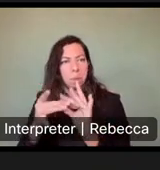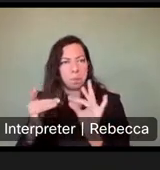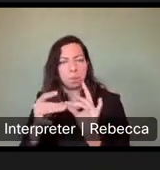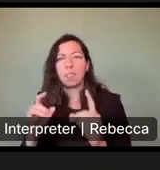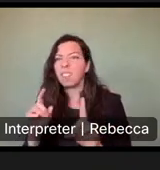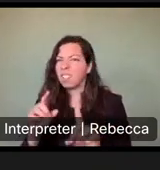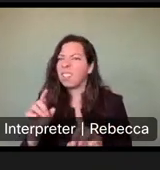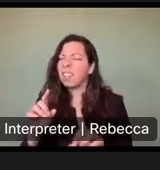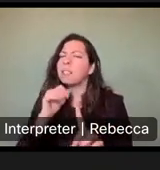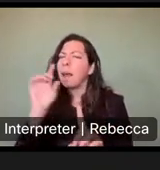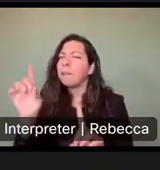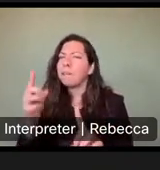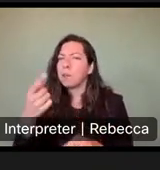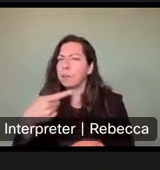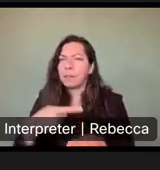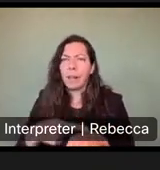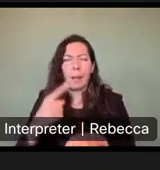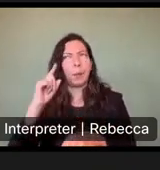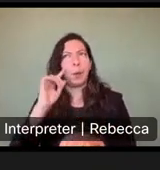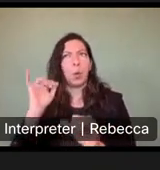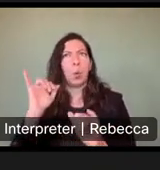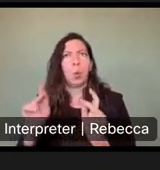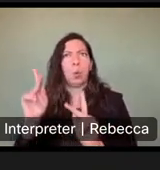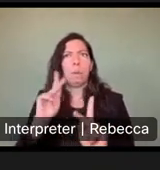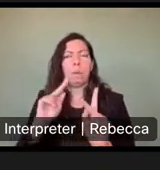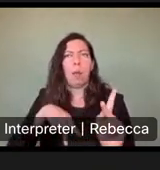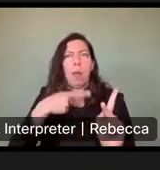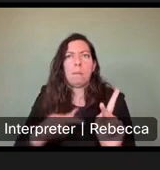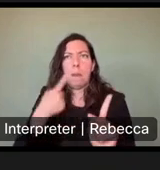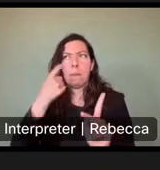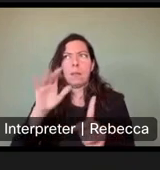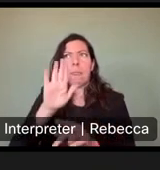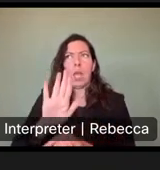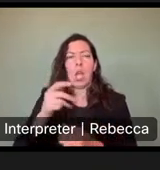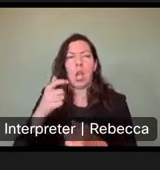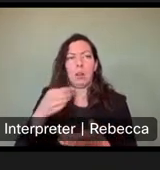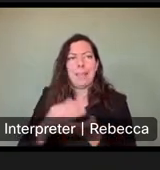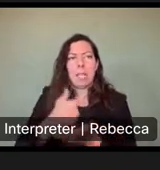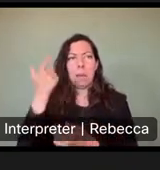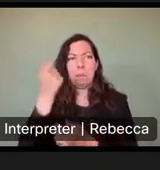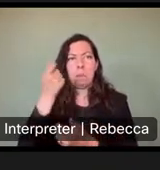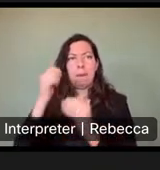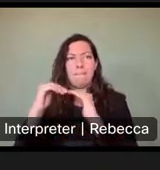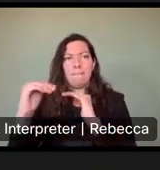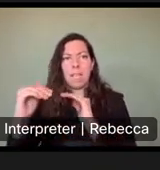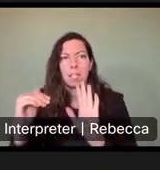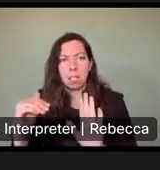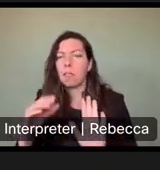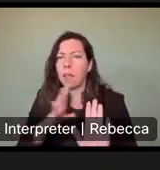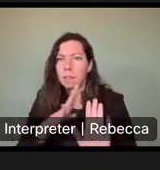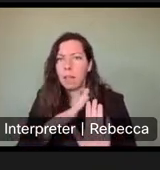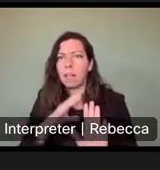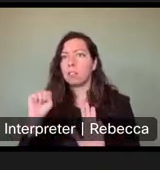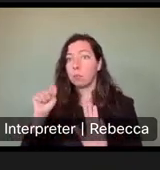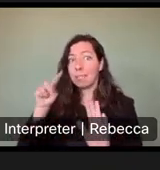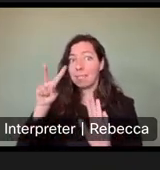public meetings that we've held up until this point. Steve, I will just ask you, please send us what you think would be reasonable.